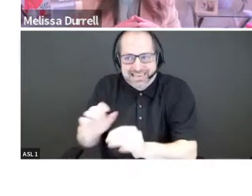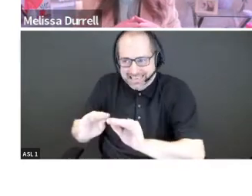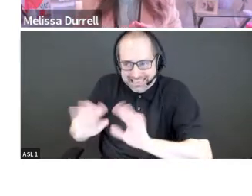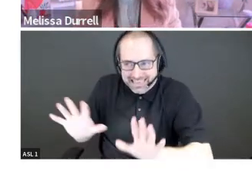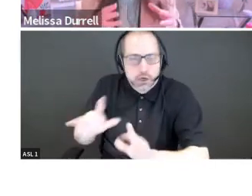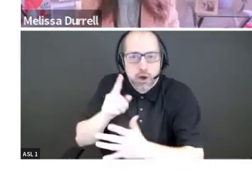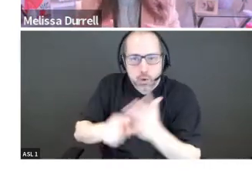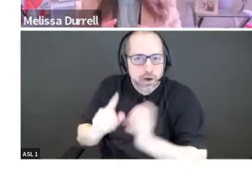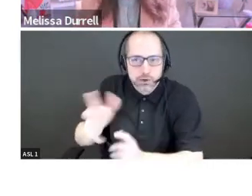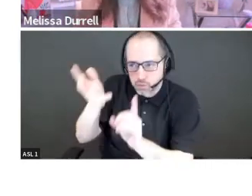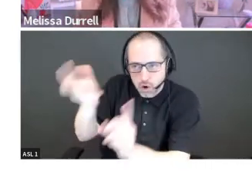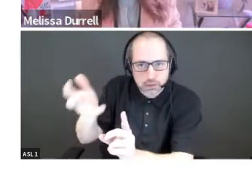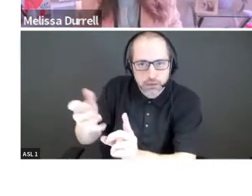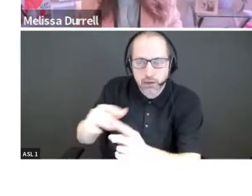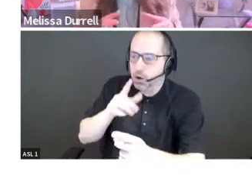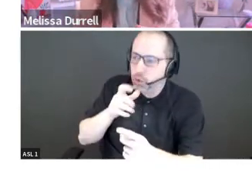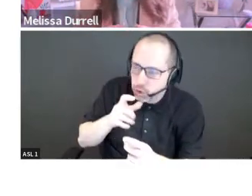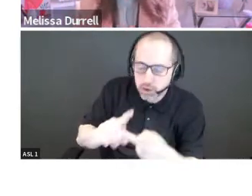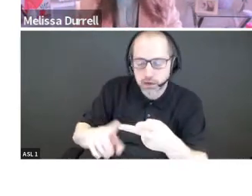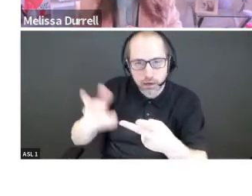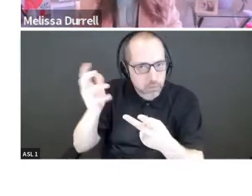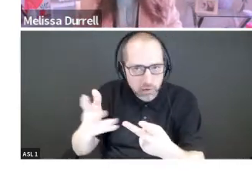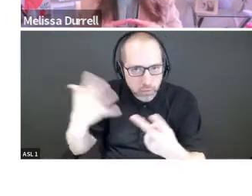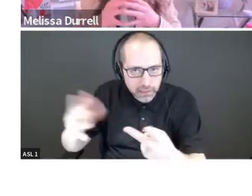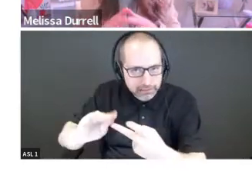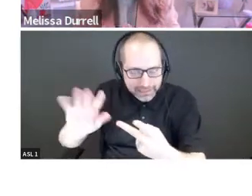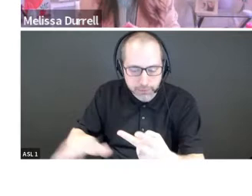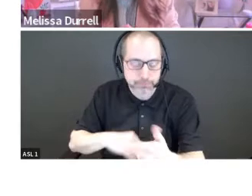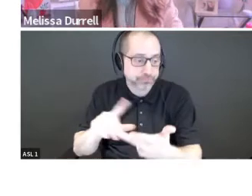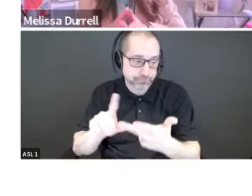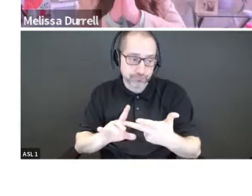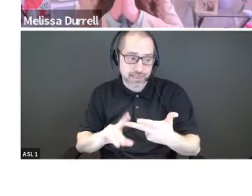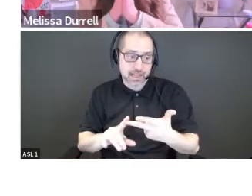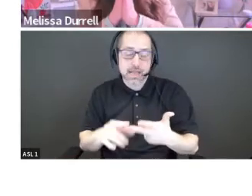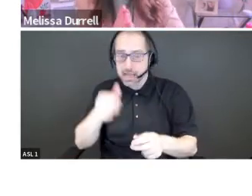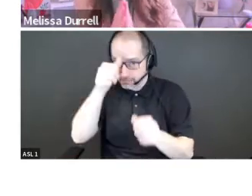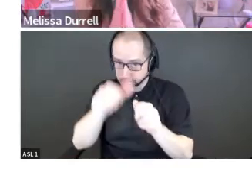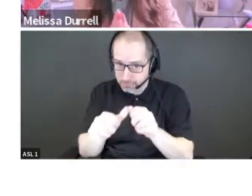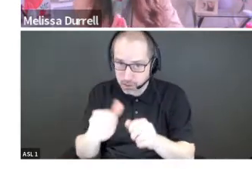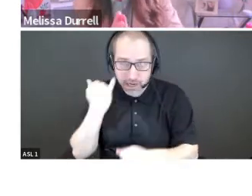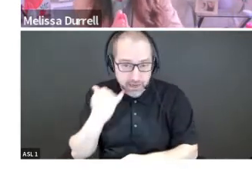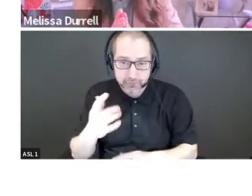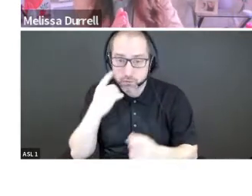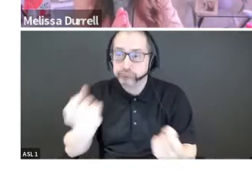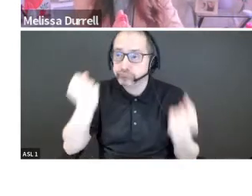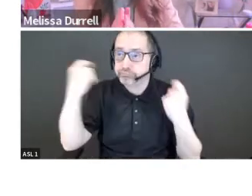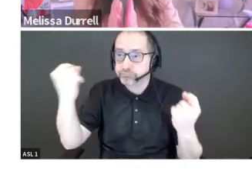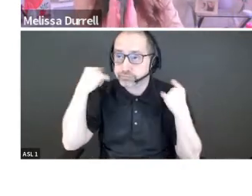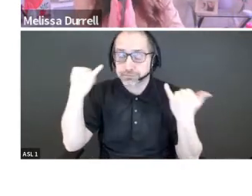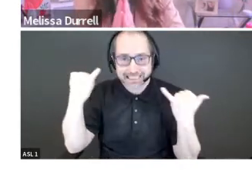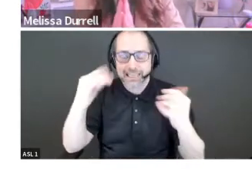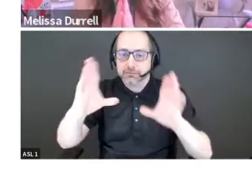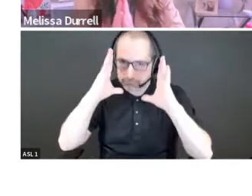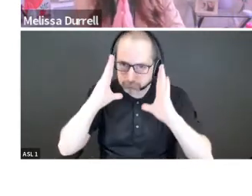you're pitching for and what should you pitch. Now, one of the things I say, and remember this, if you remember nothing else from today,